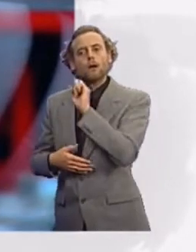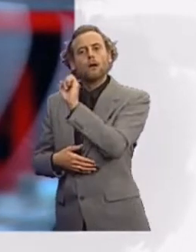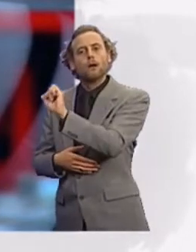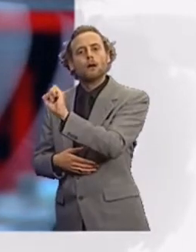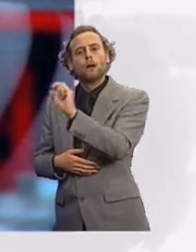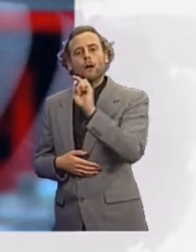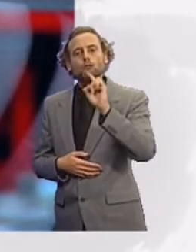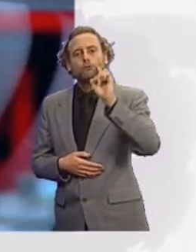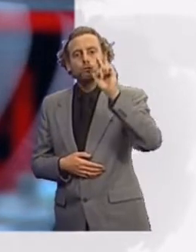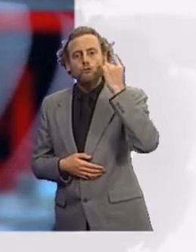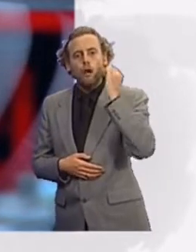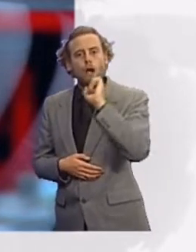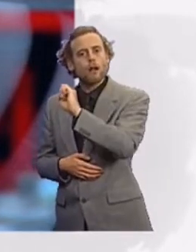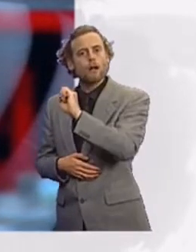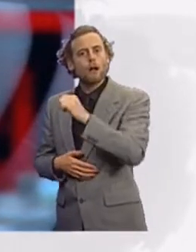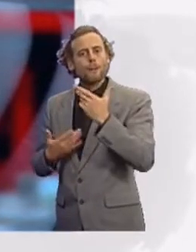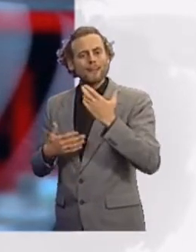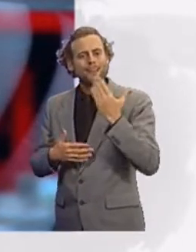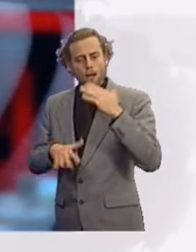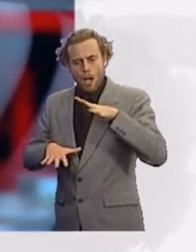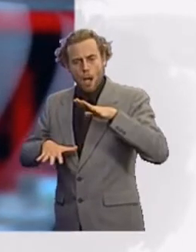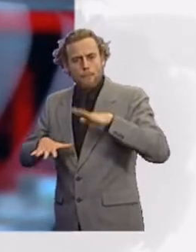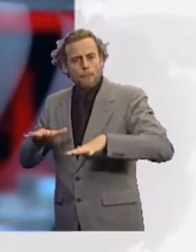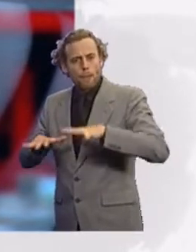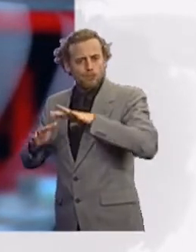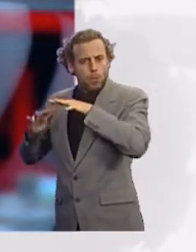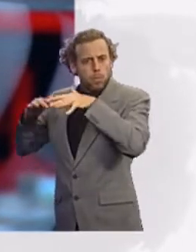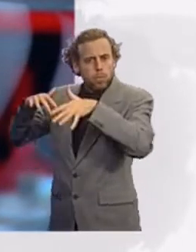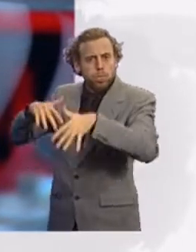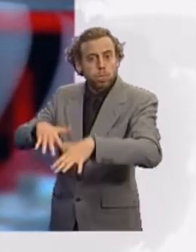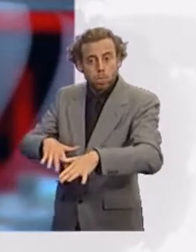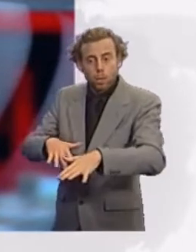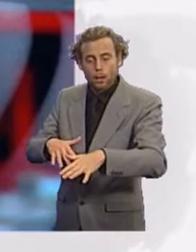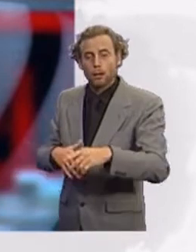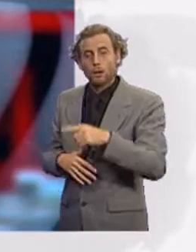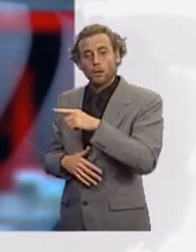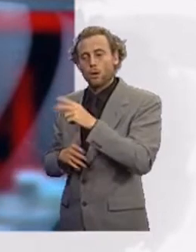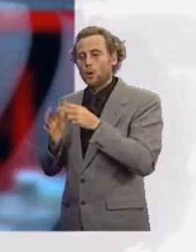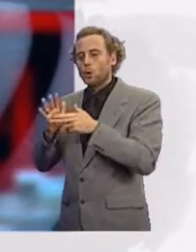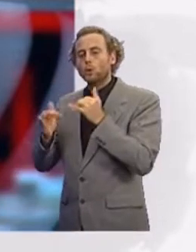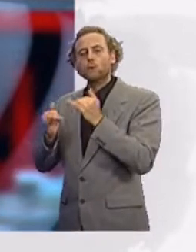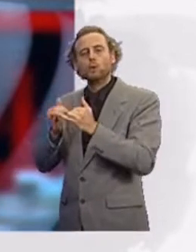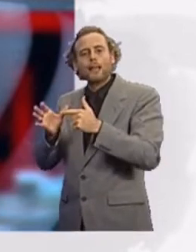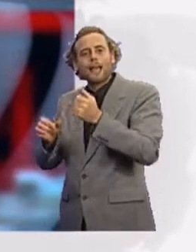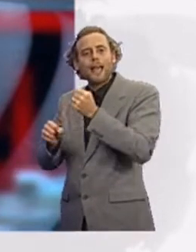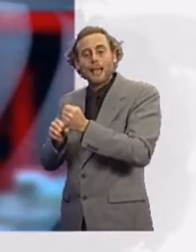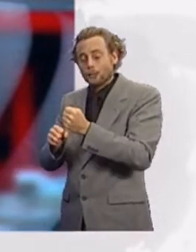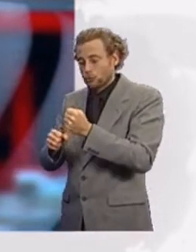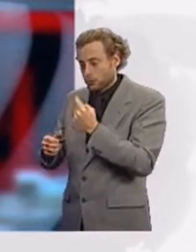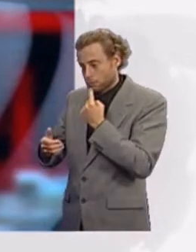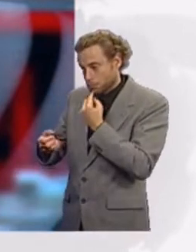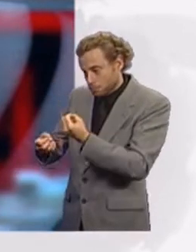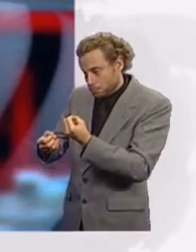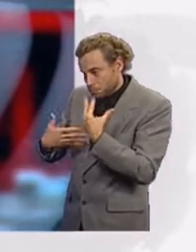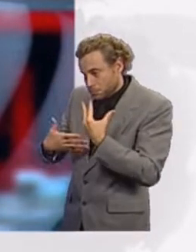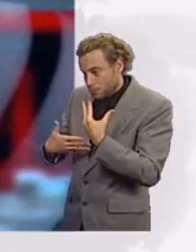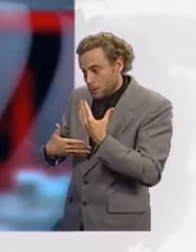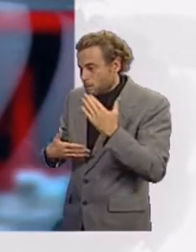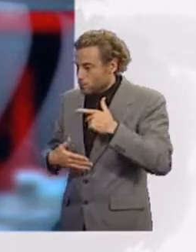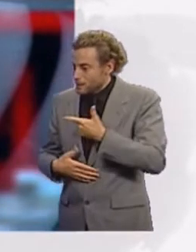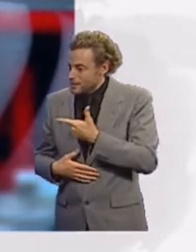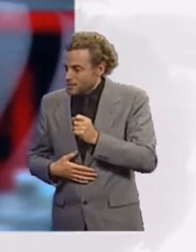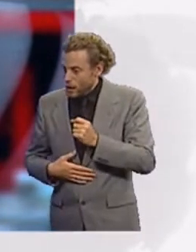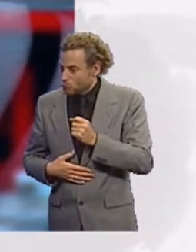and the mudslides there because the AFP news agency just reporting that the death toll has risen to